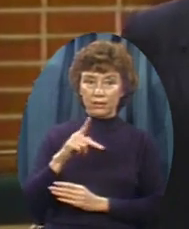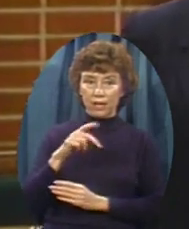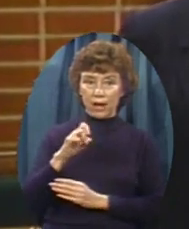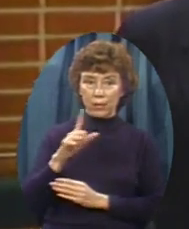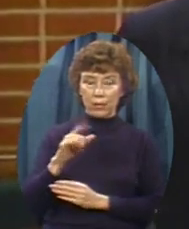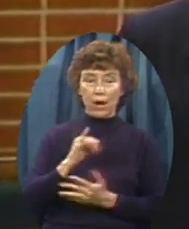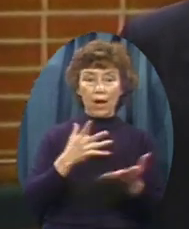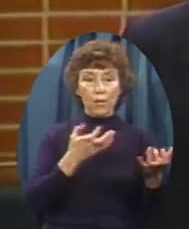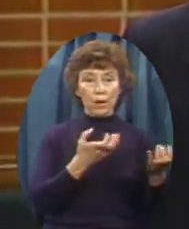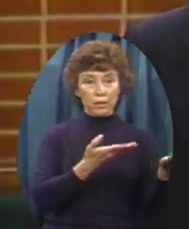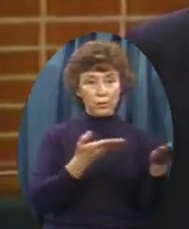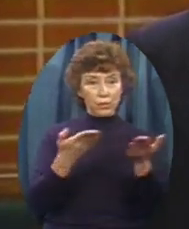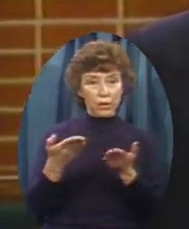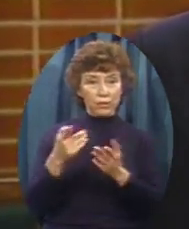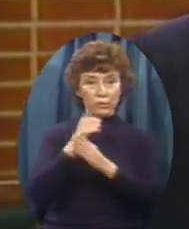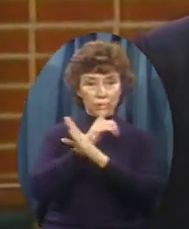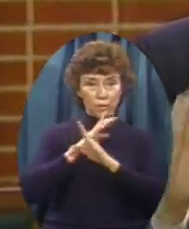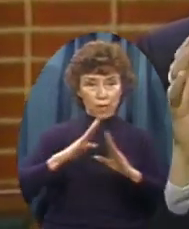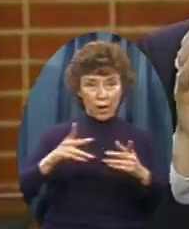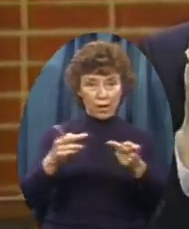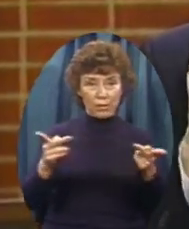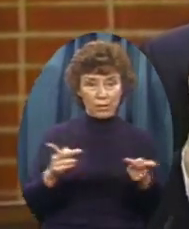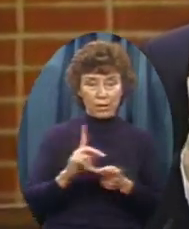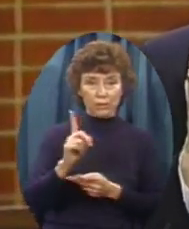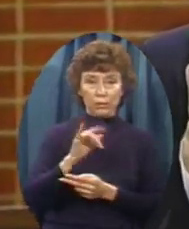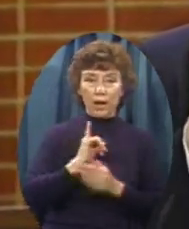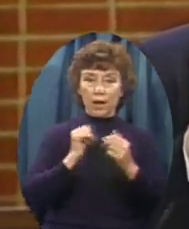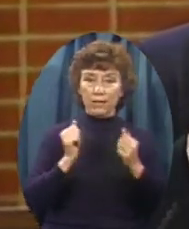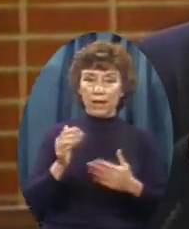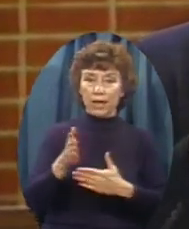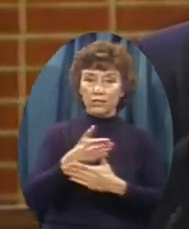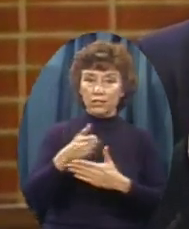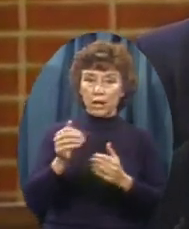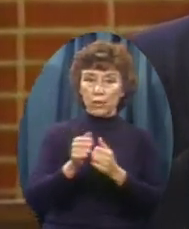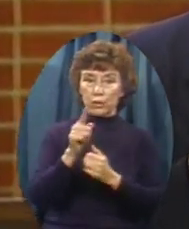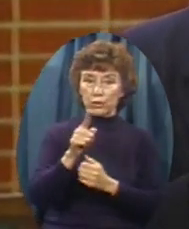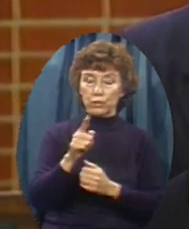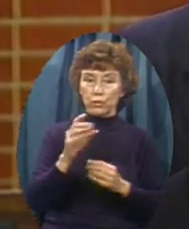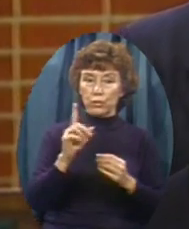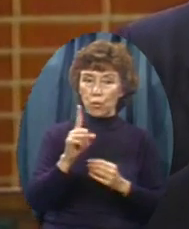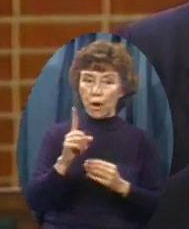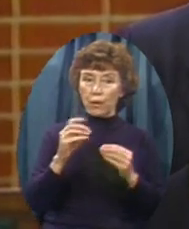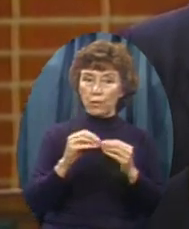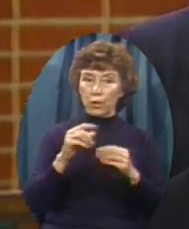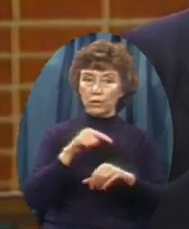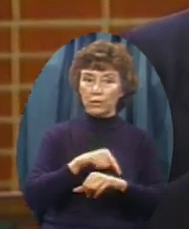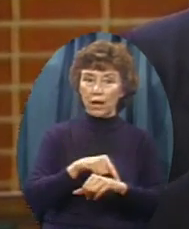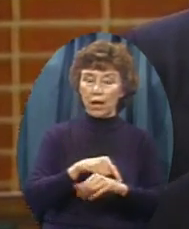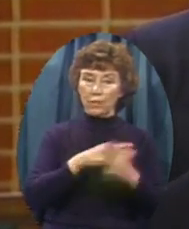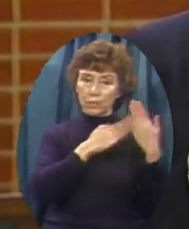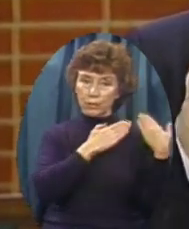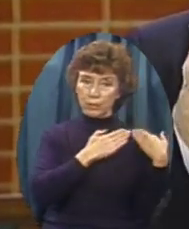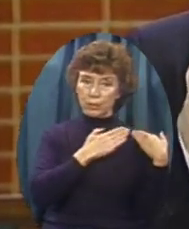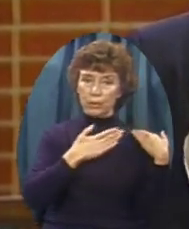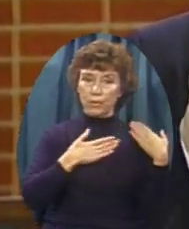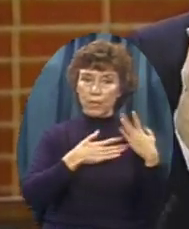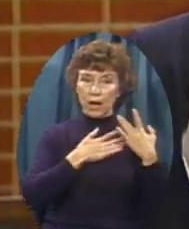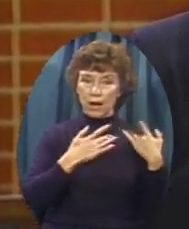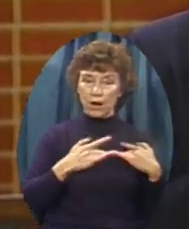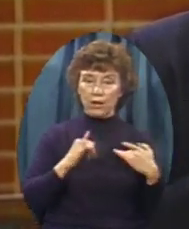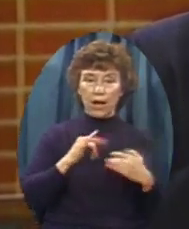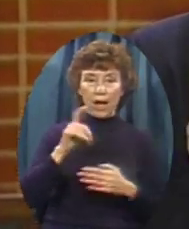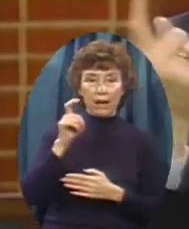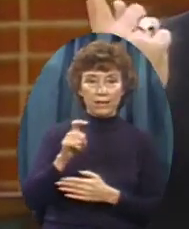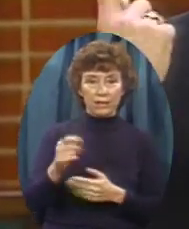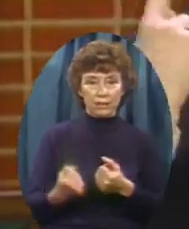you To a quiet place Where I can share with you One more time The burden that's on my heart I need to